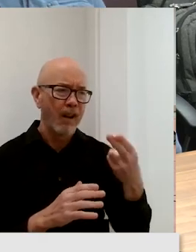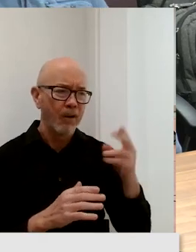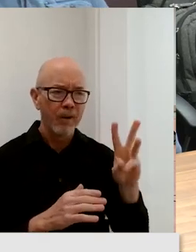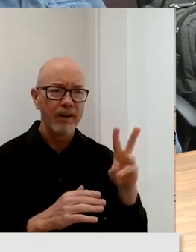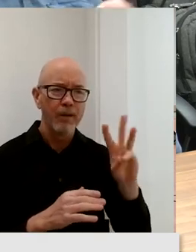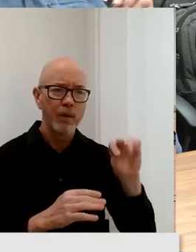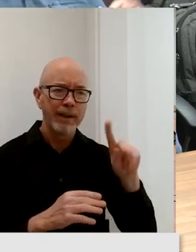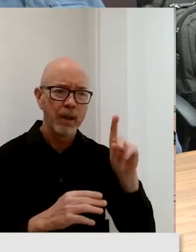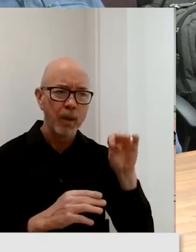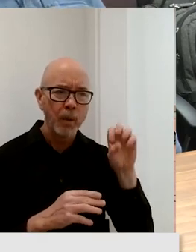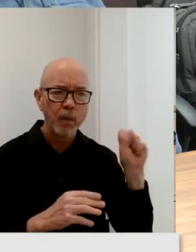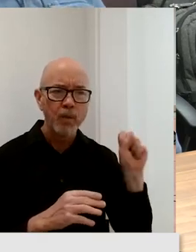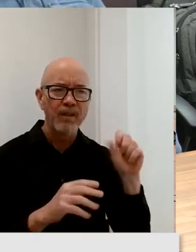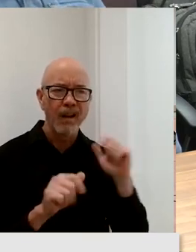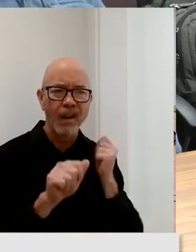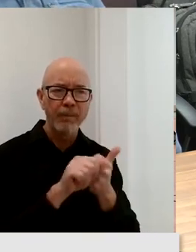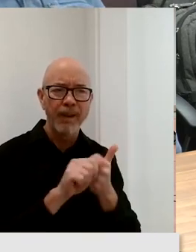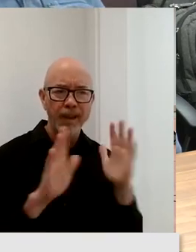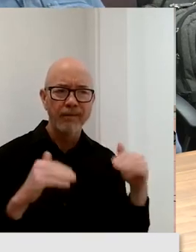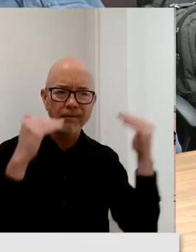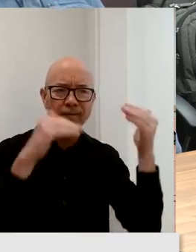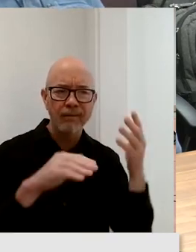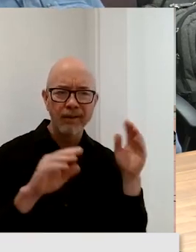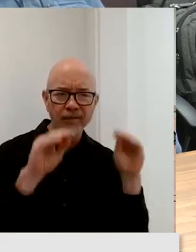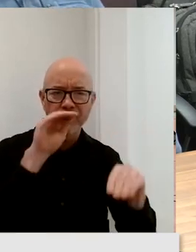other issues elsewhere.